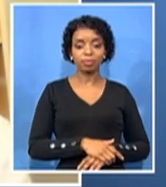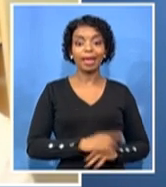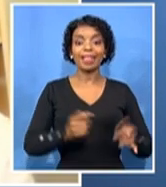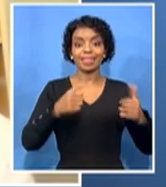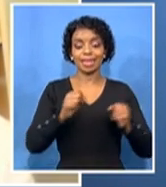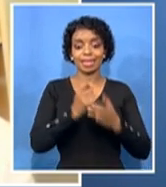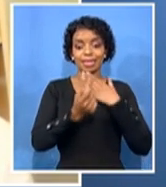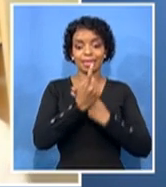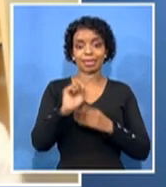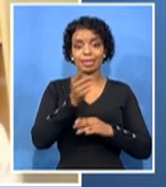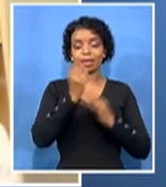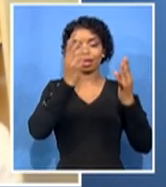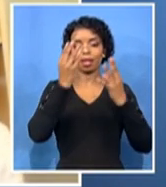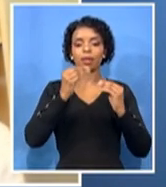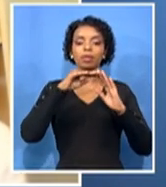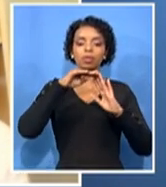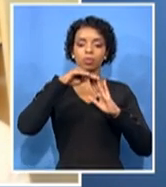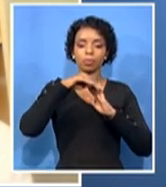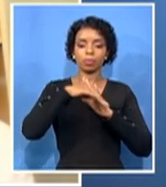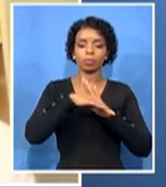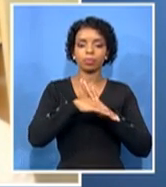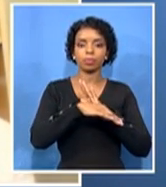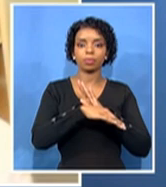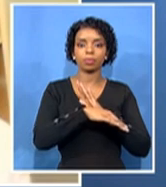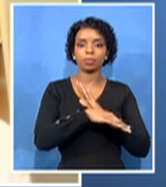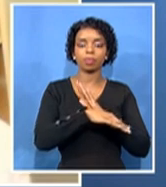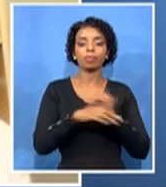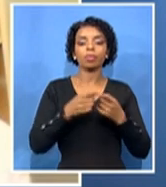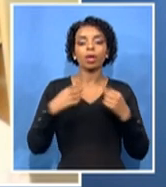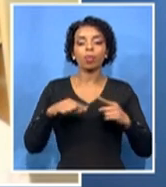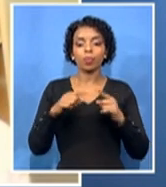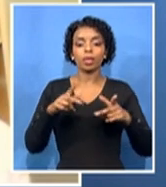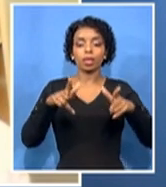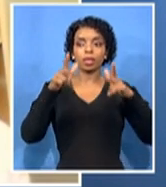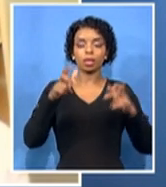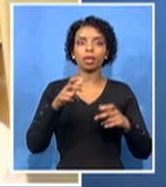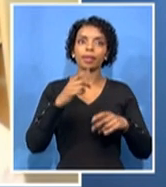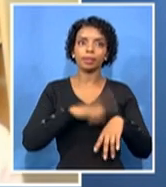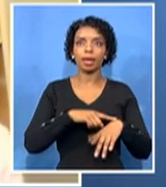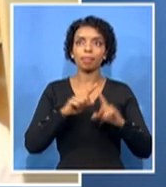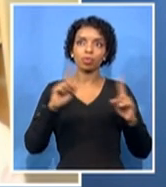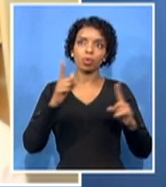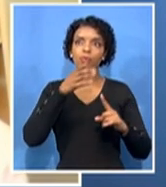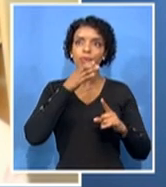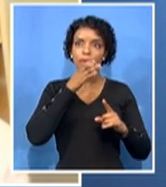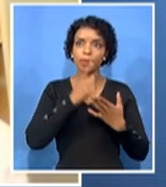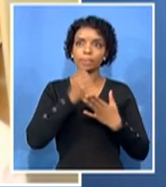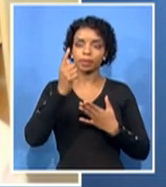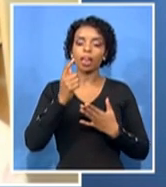And then what we're seeing right now is that the fact that alcohol was